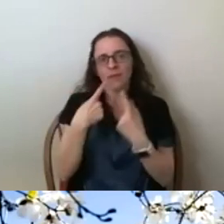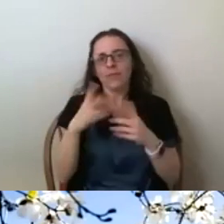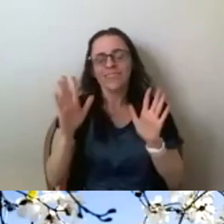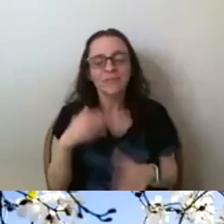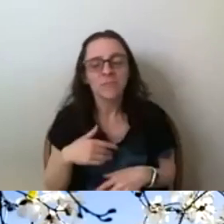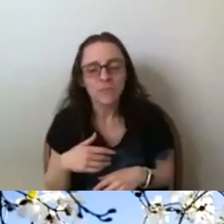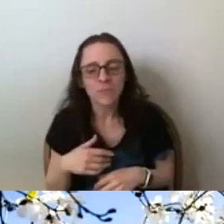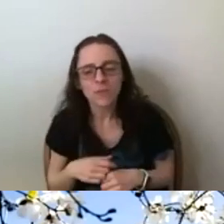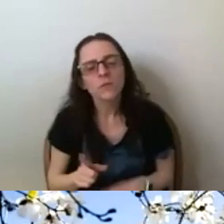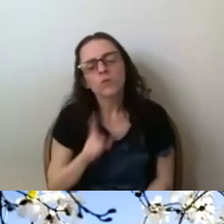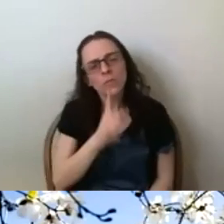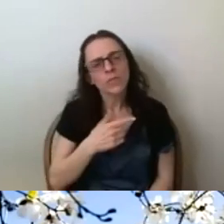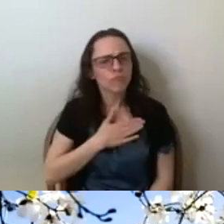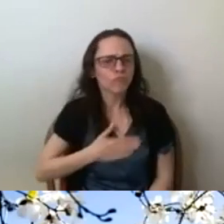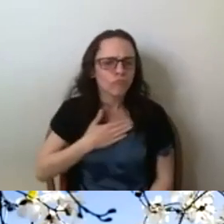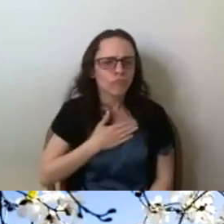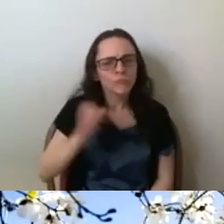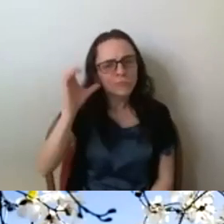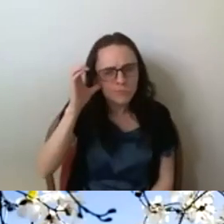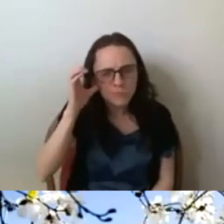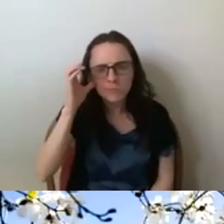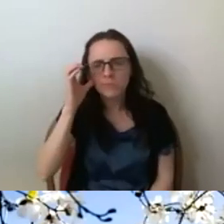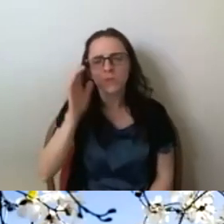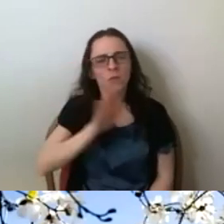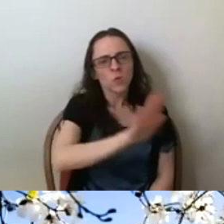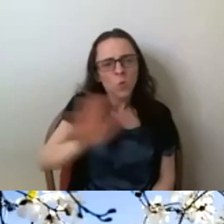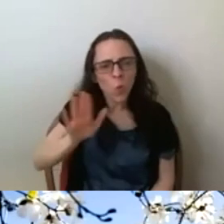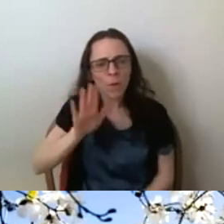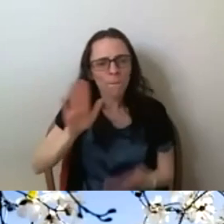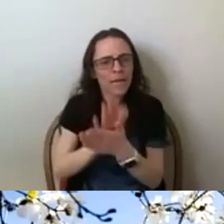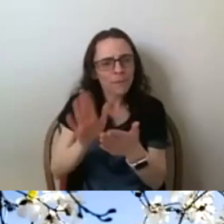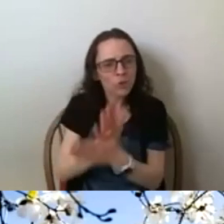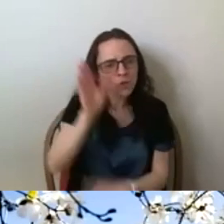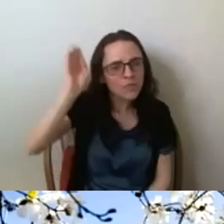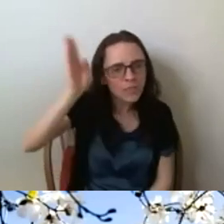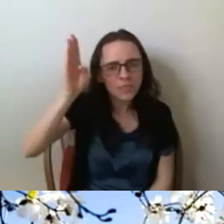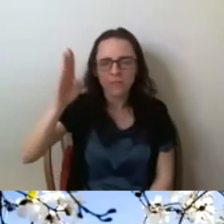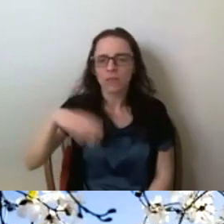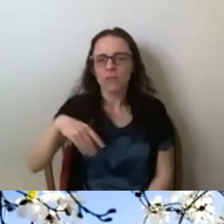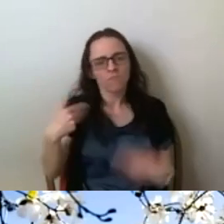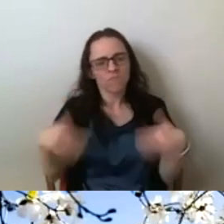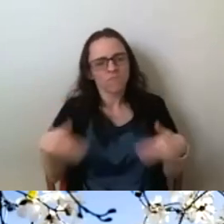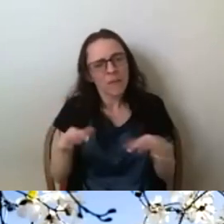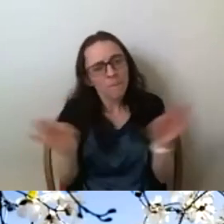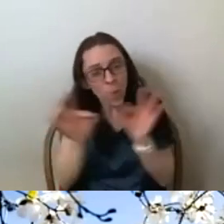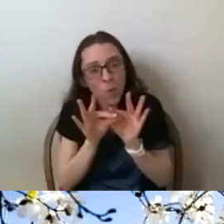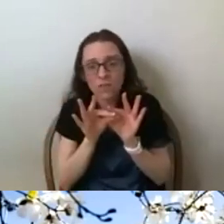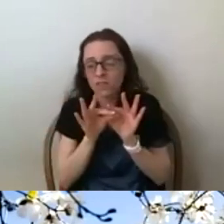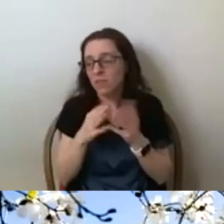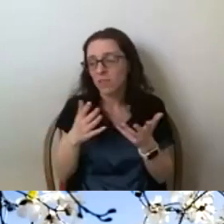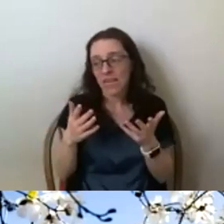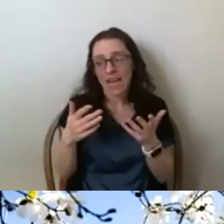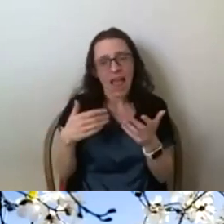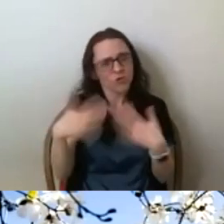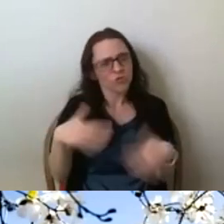um, hear the, um, range of papers that you have given on, um, really important and compelling, um, issues. Um,